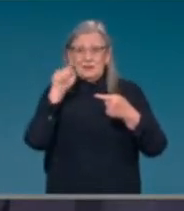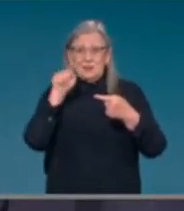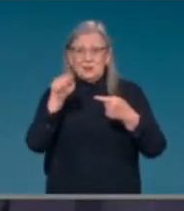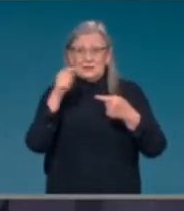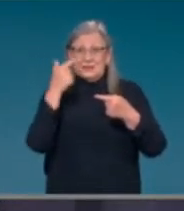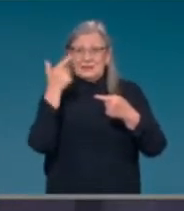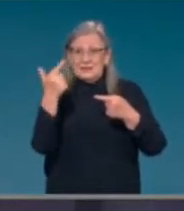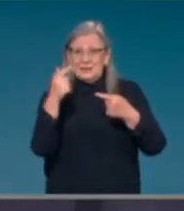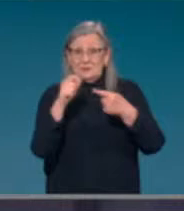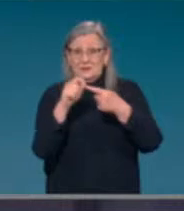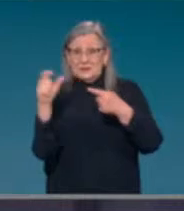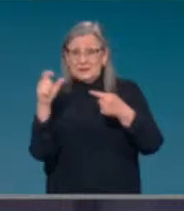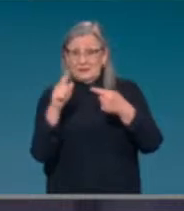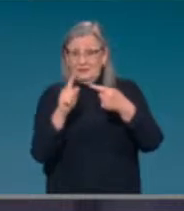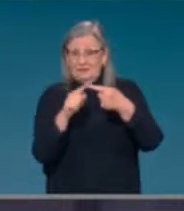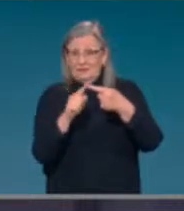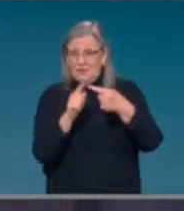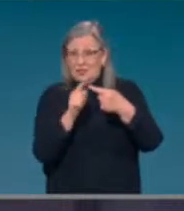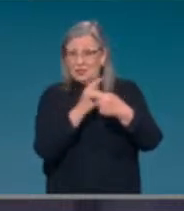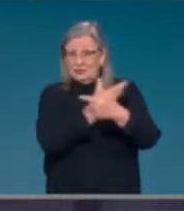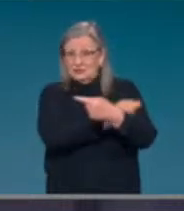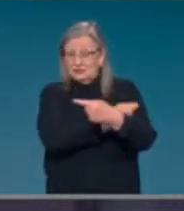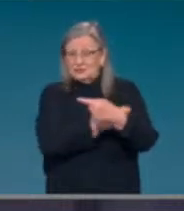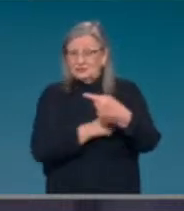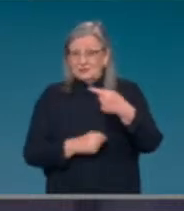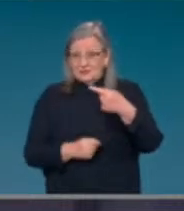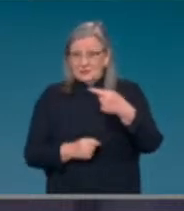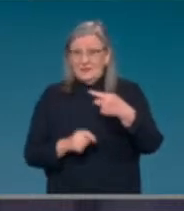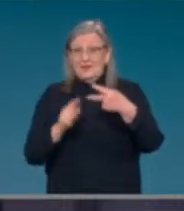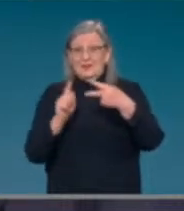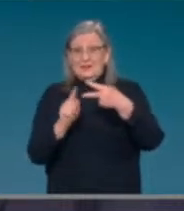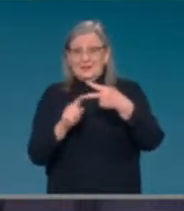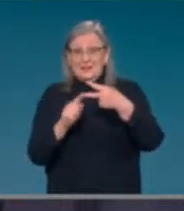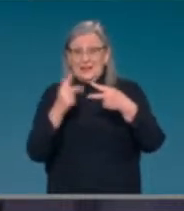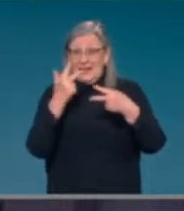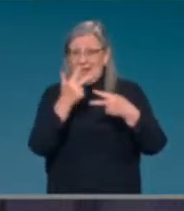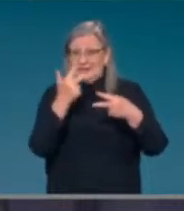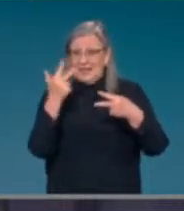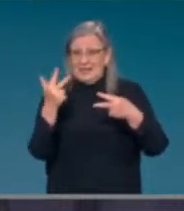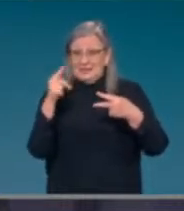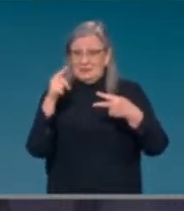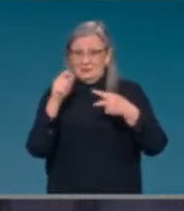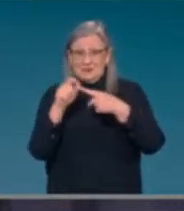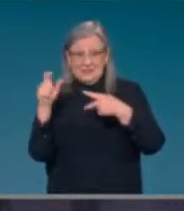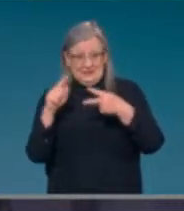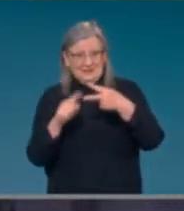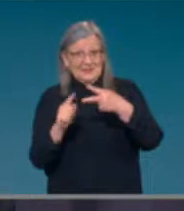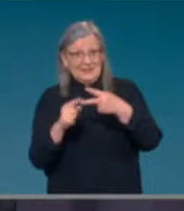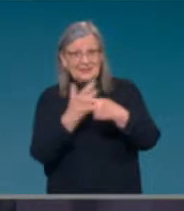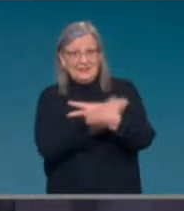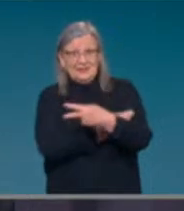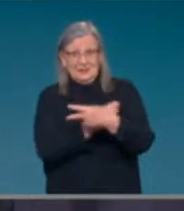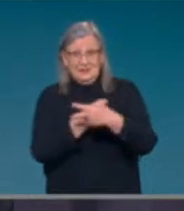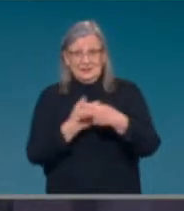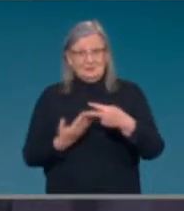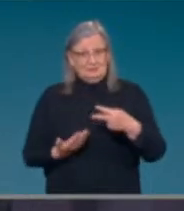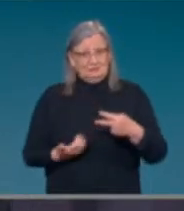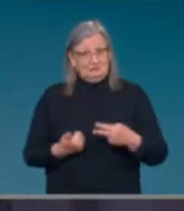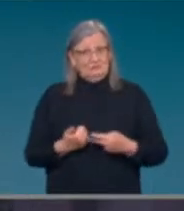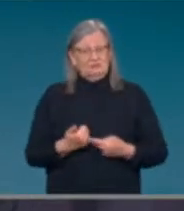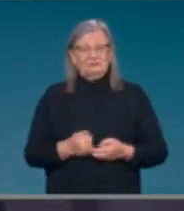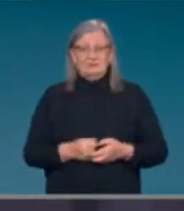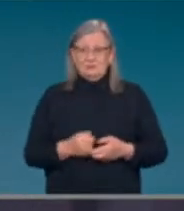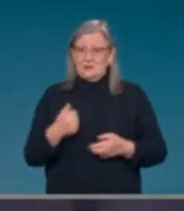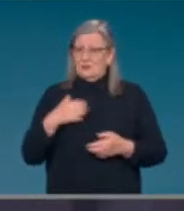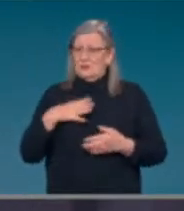over 88% second vaccination rate. I do particularly want to thank John and